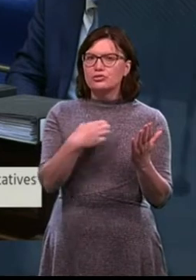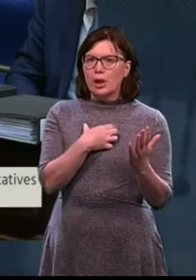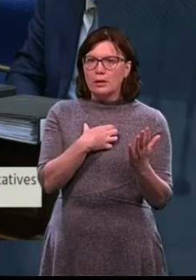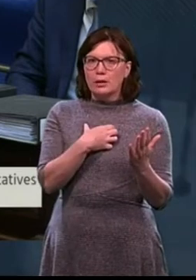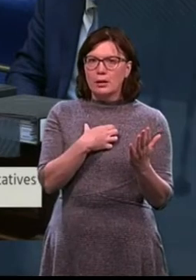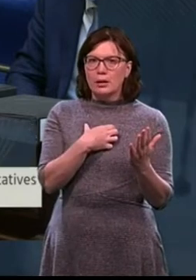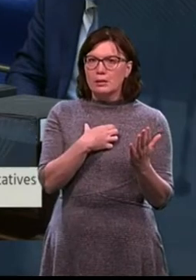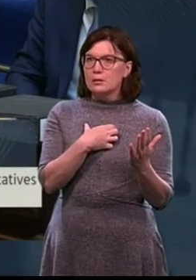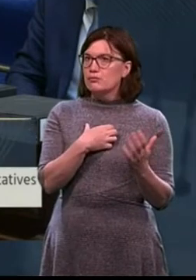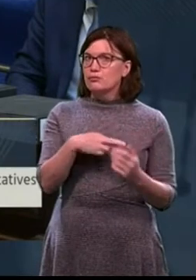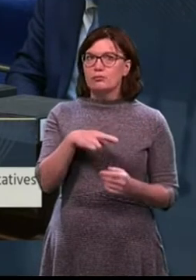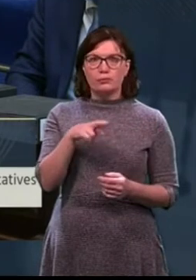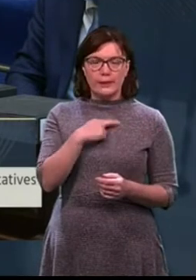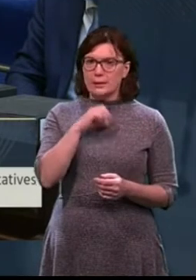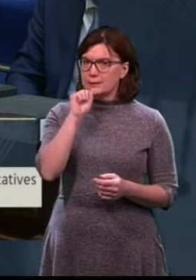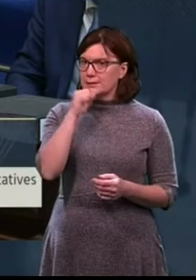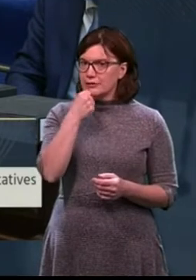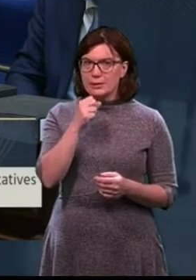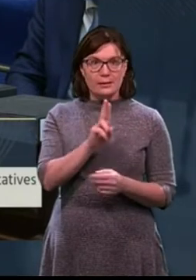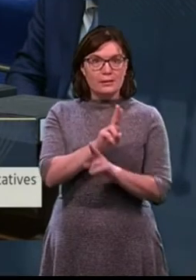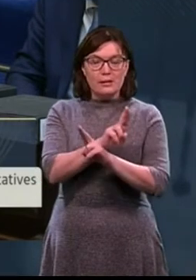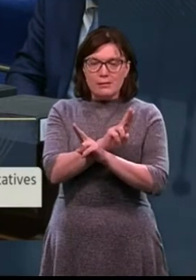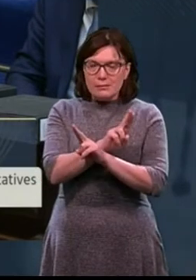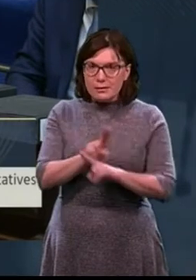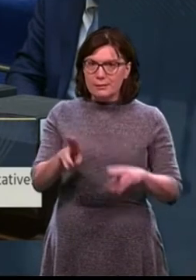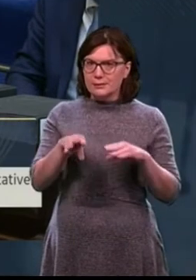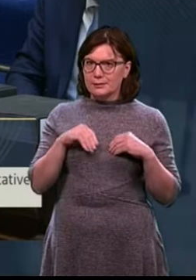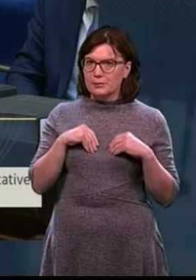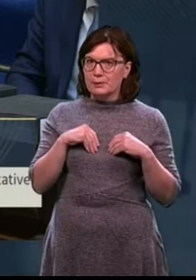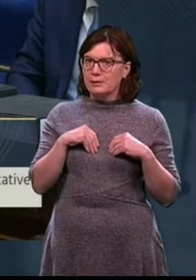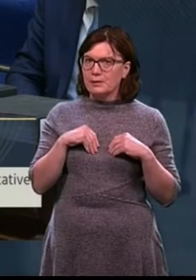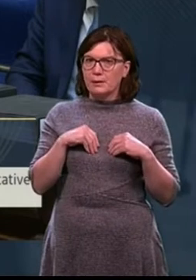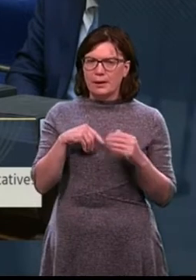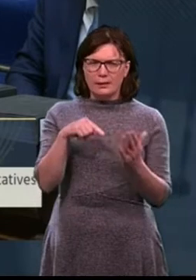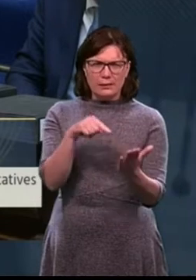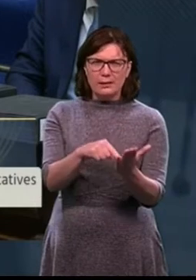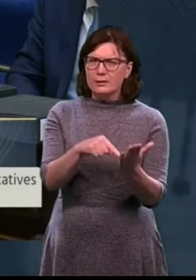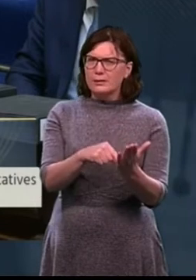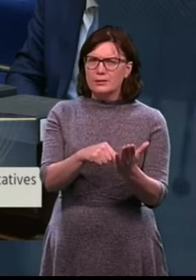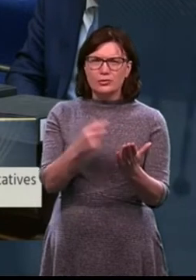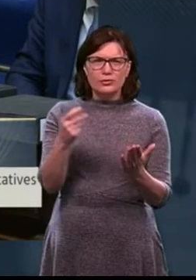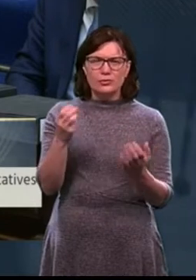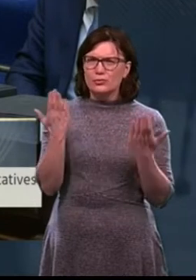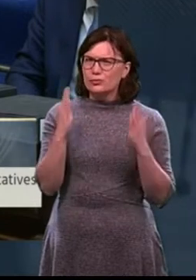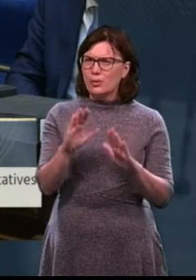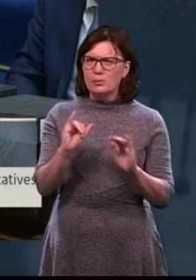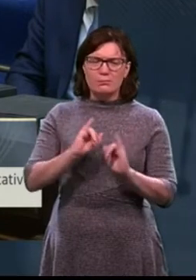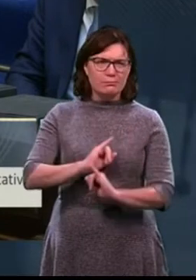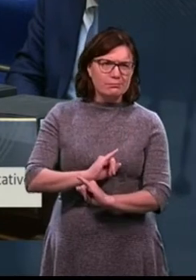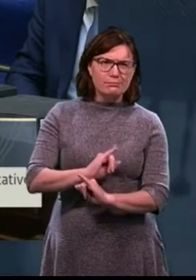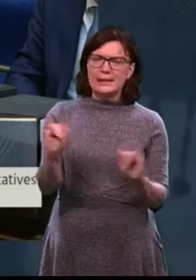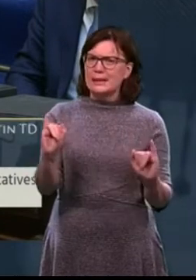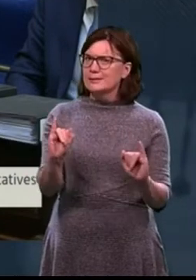It is very, very serious. And it's unacceptable. And it represents a damning indictment of the service.